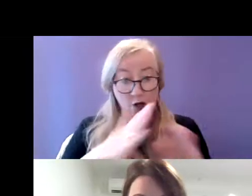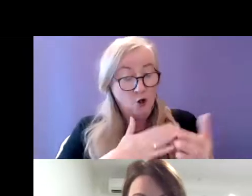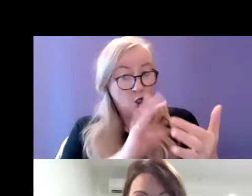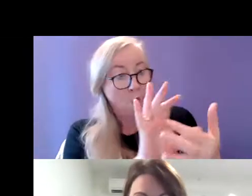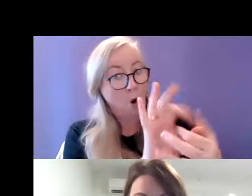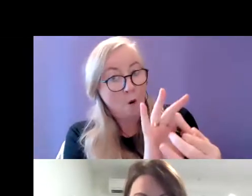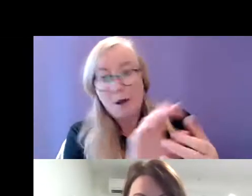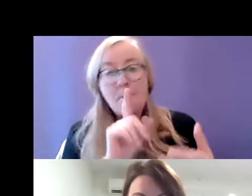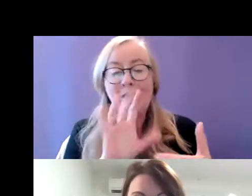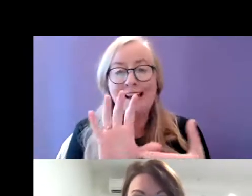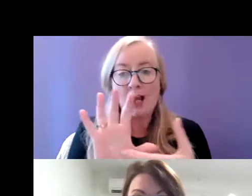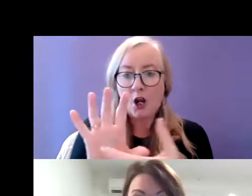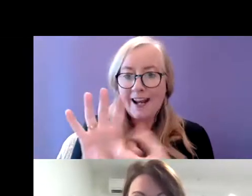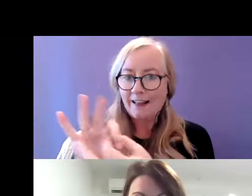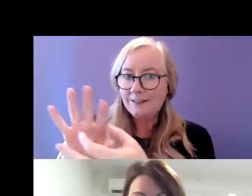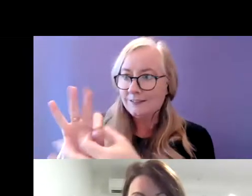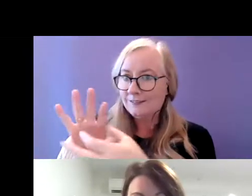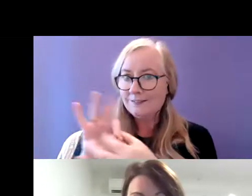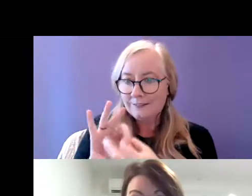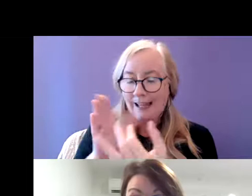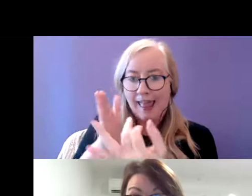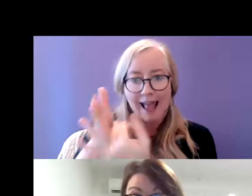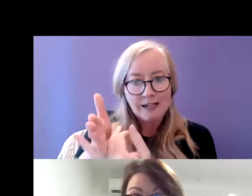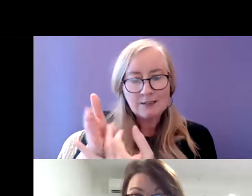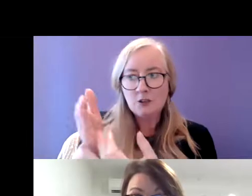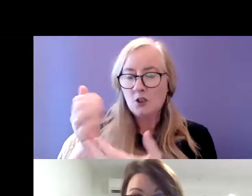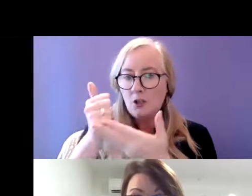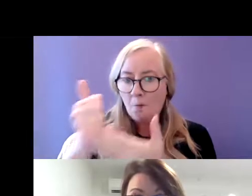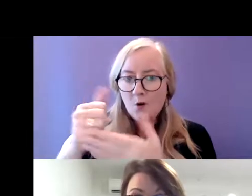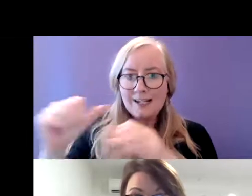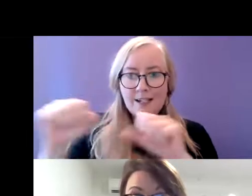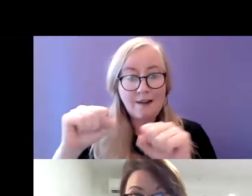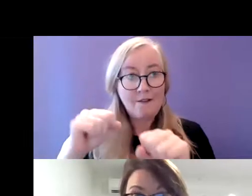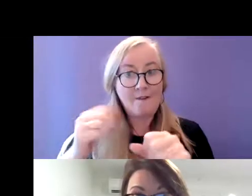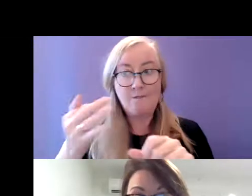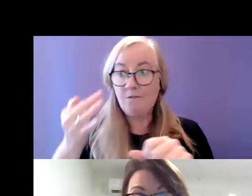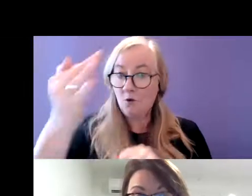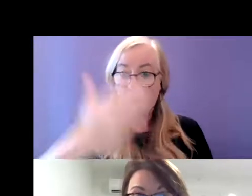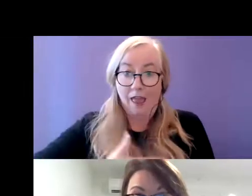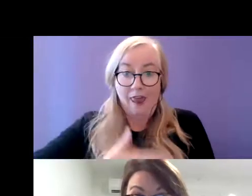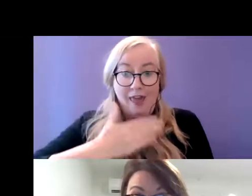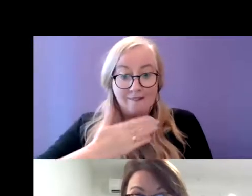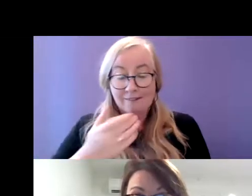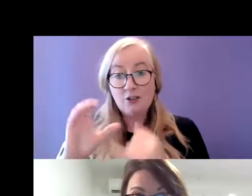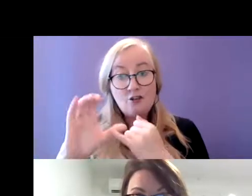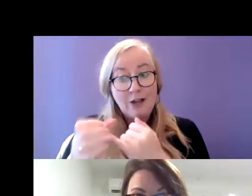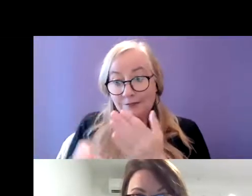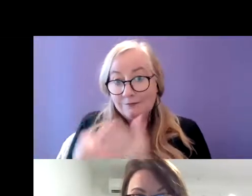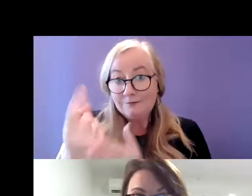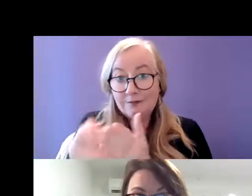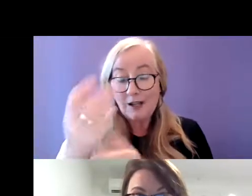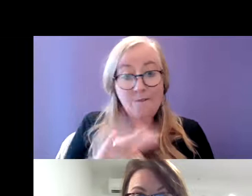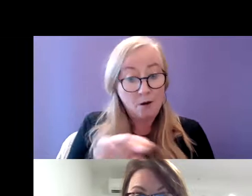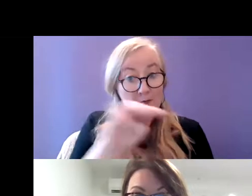connections and access to support services and future life opportunities for the individual with